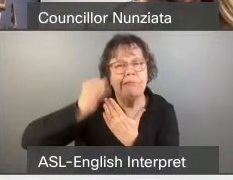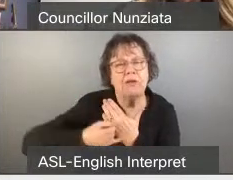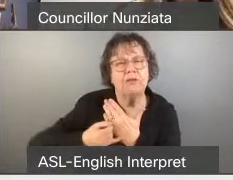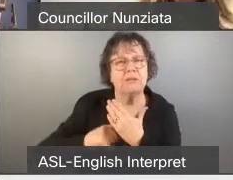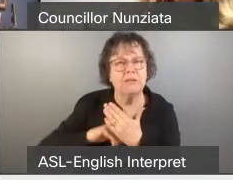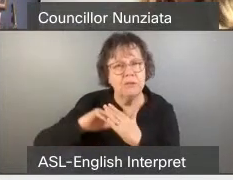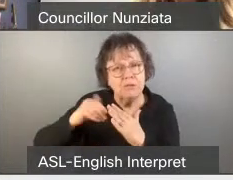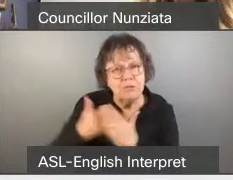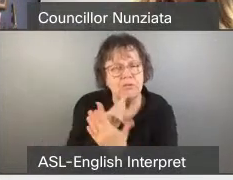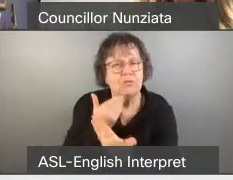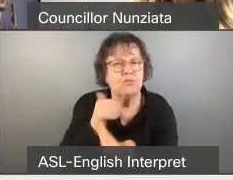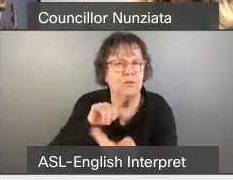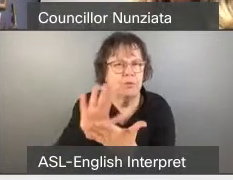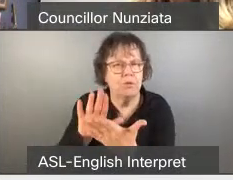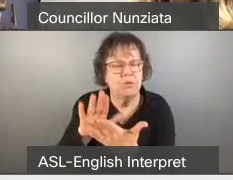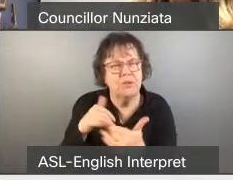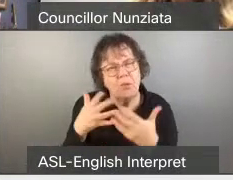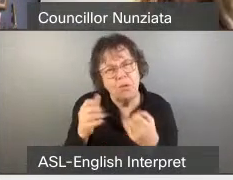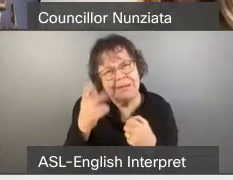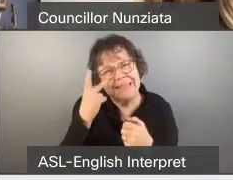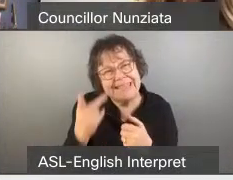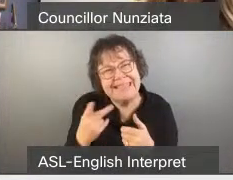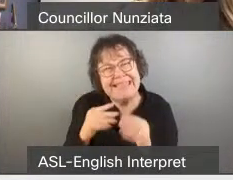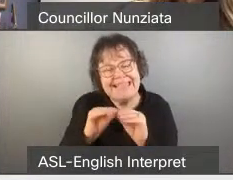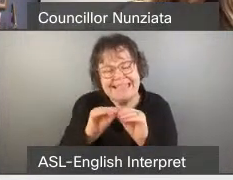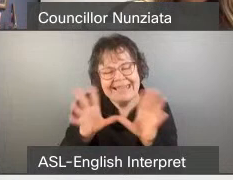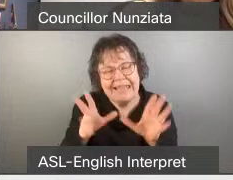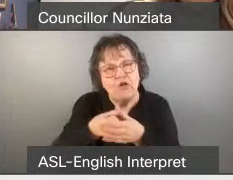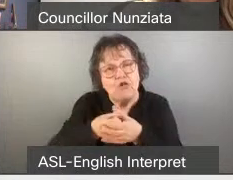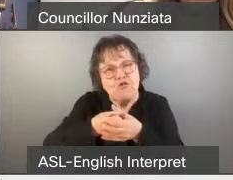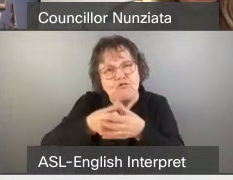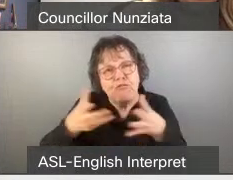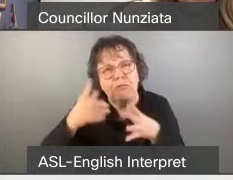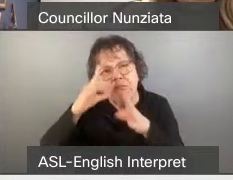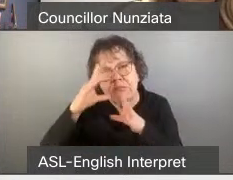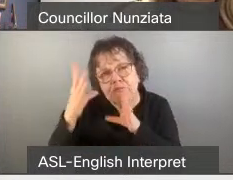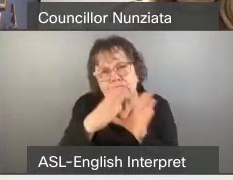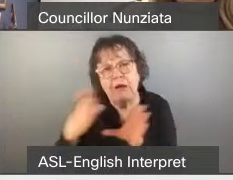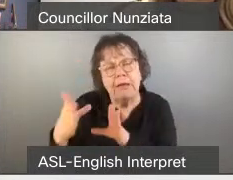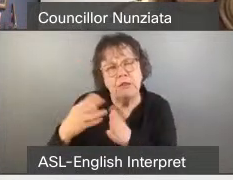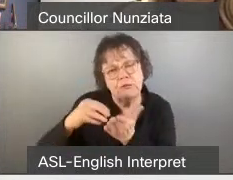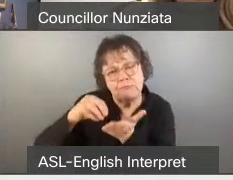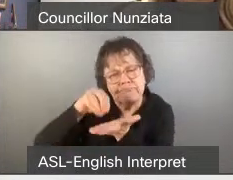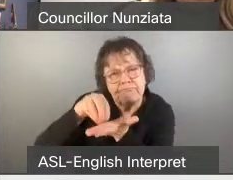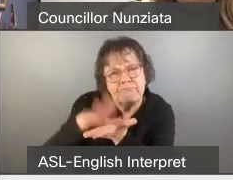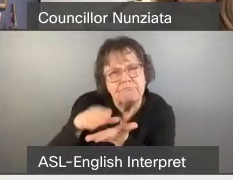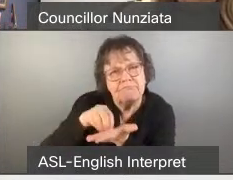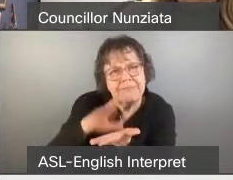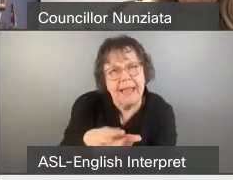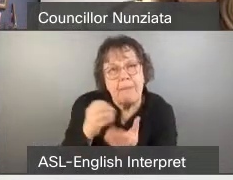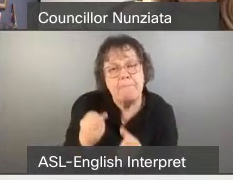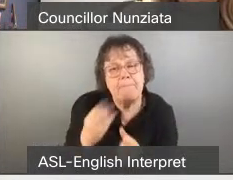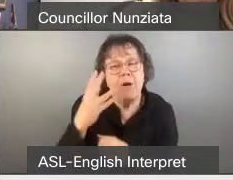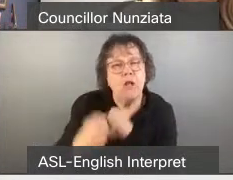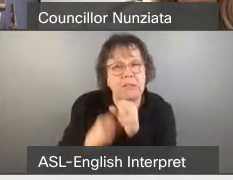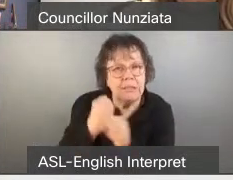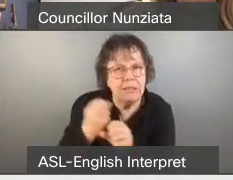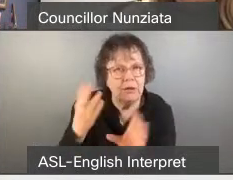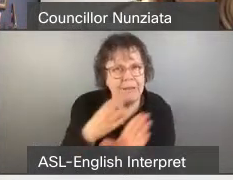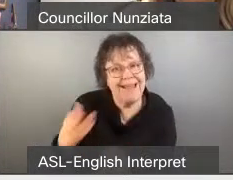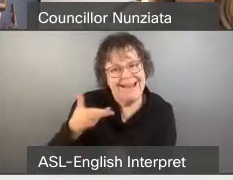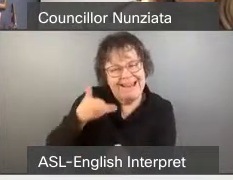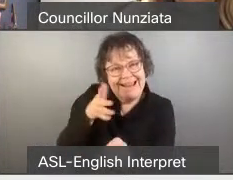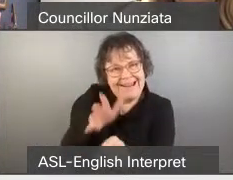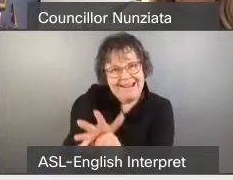clear growth strategy and measurements of success documented to the multi year plan with enough funding